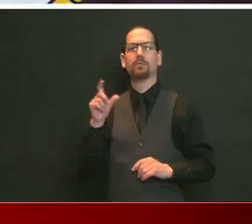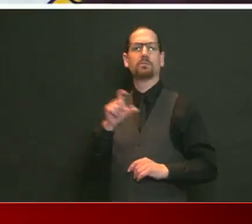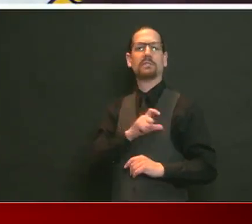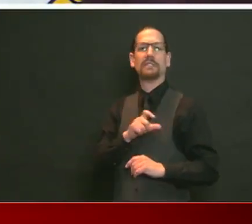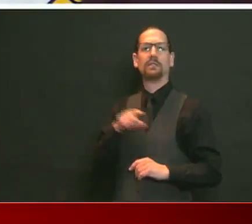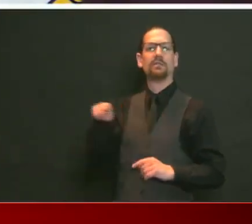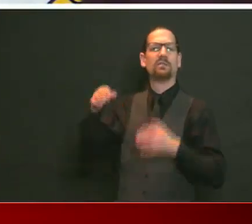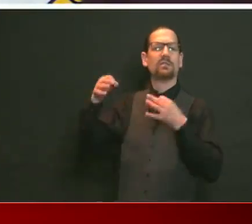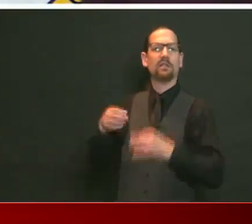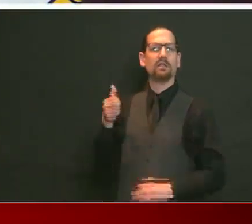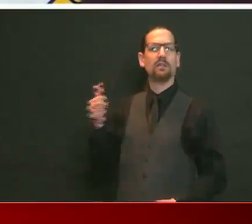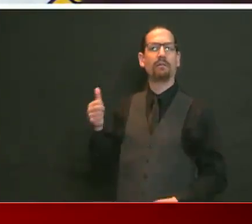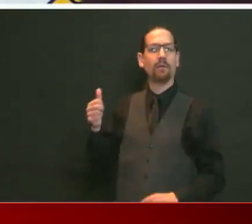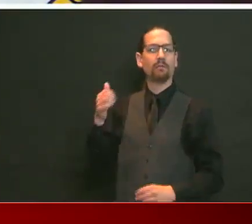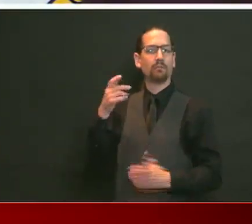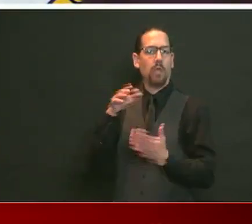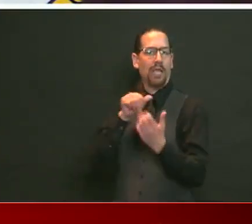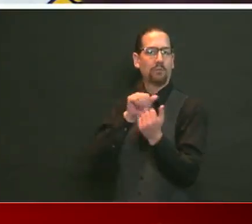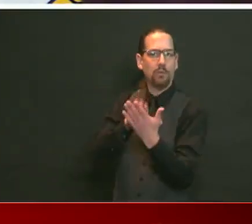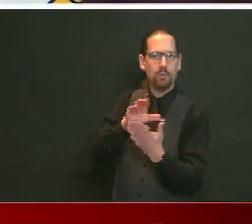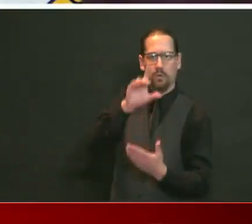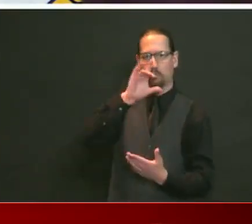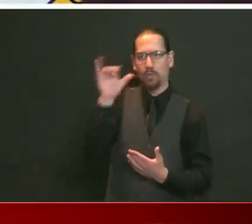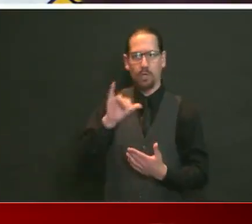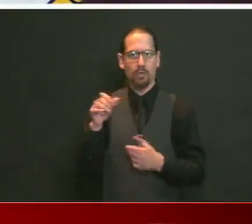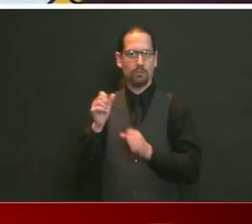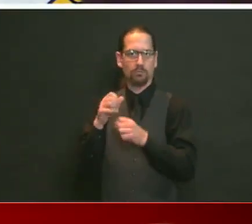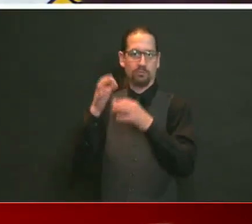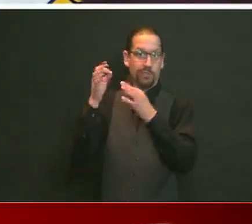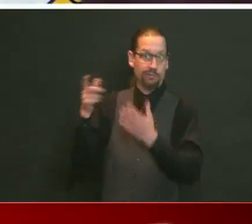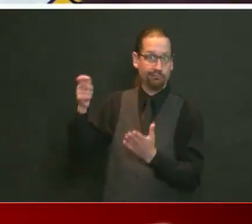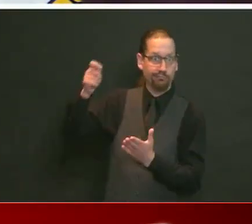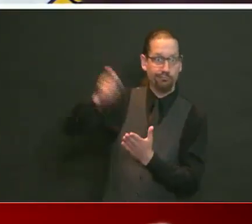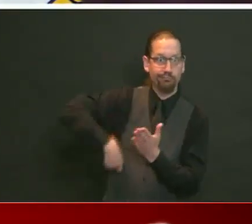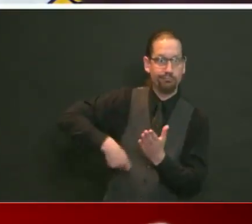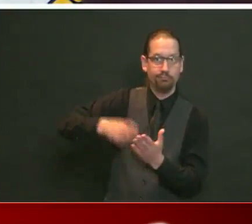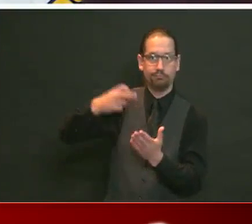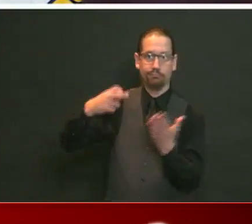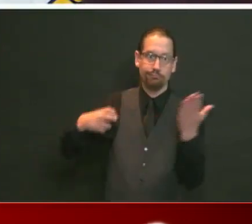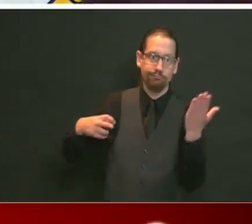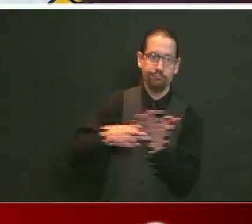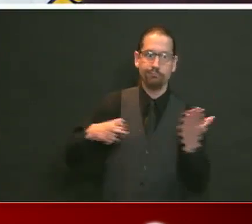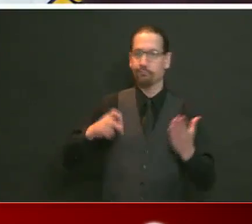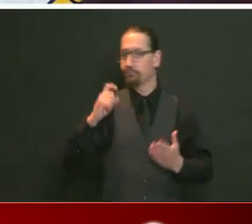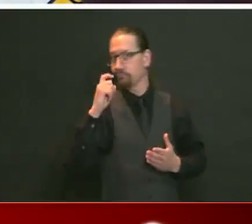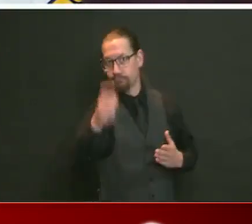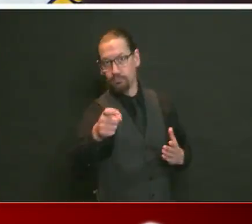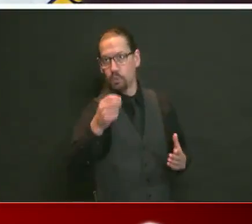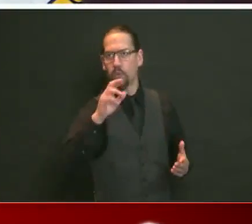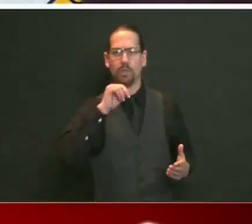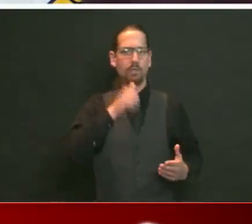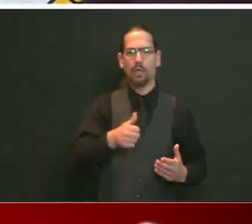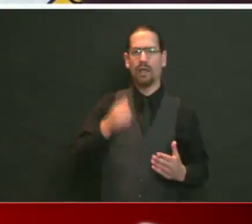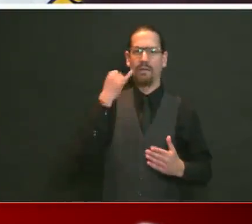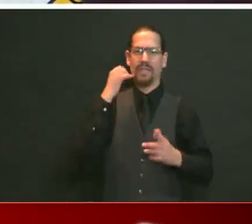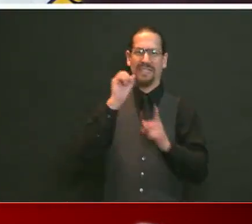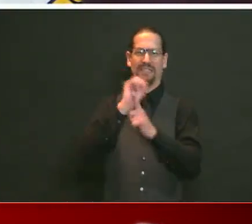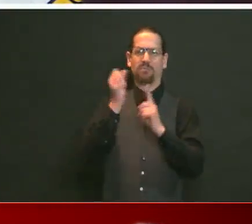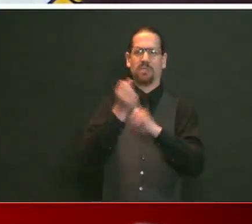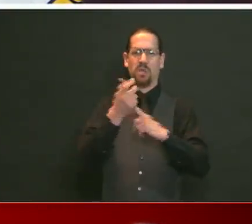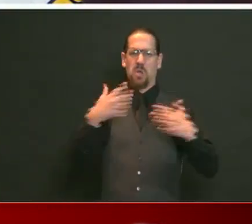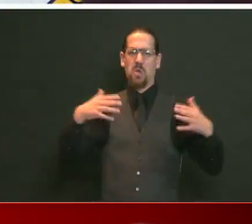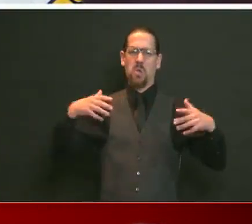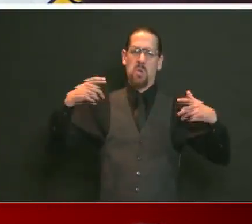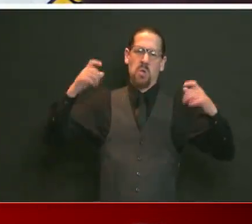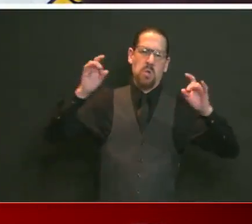professionals. They have to balance, you know, they have to de-escalate a situation and get compliance. A